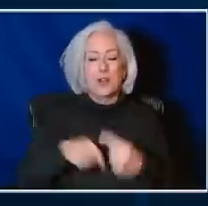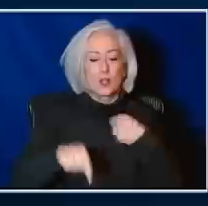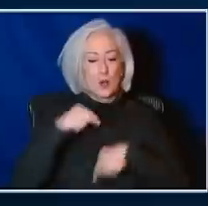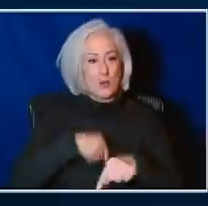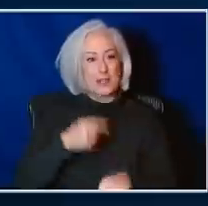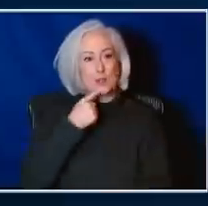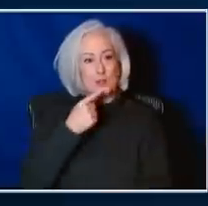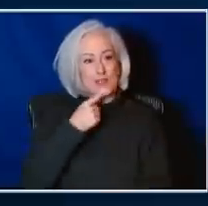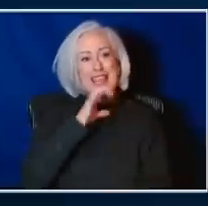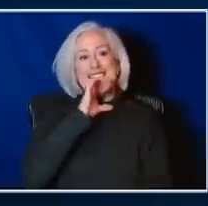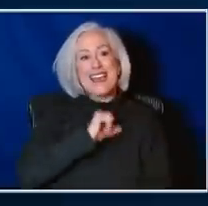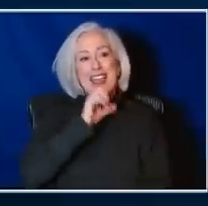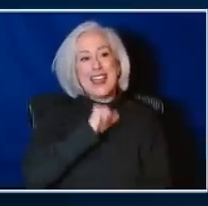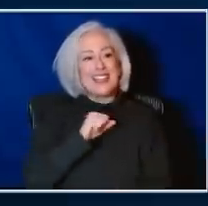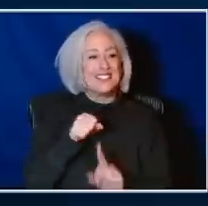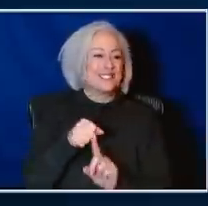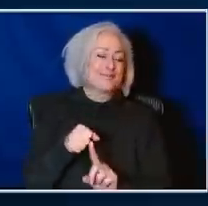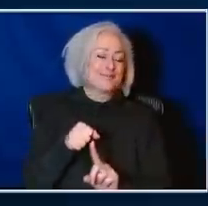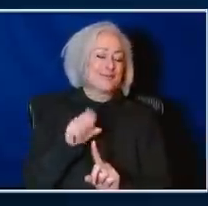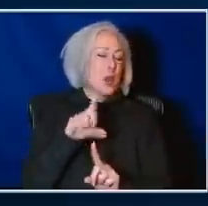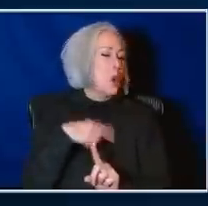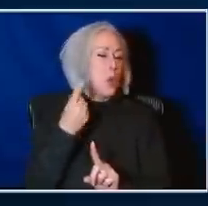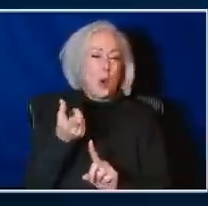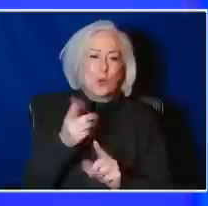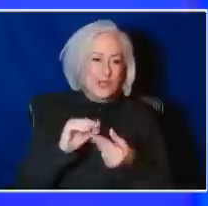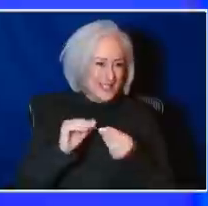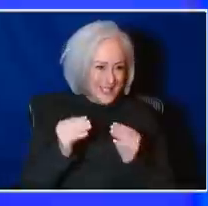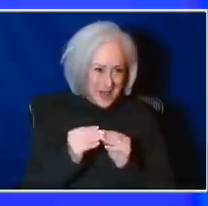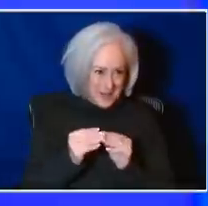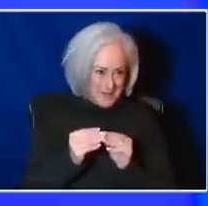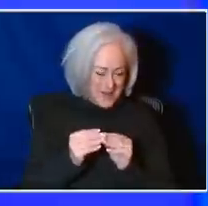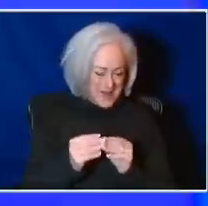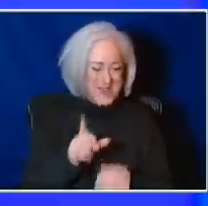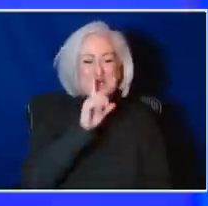just a number, Steve. So really, it's all about how